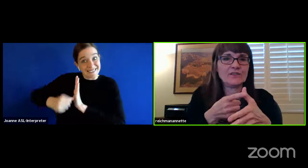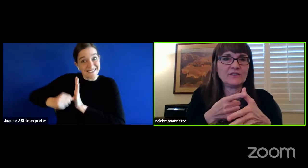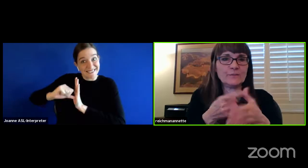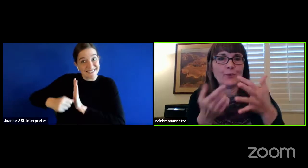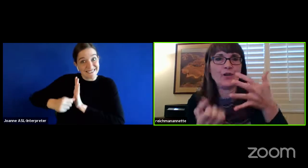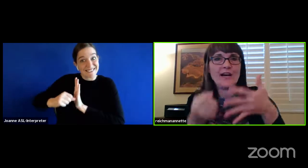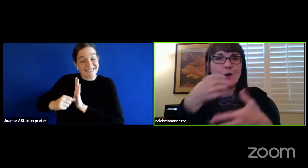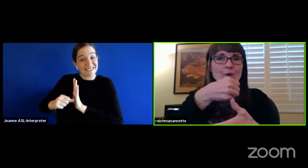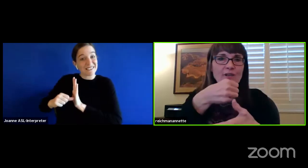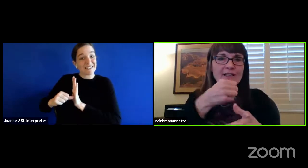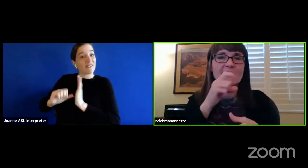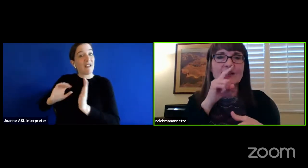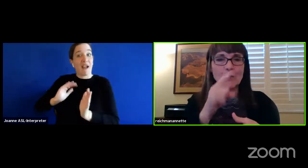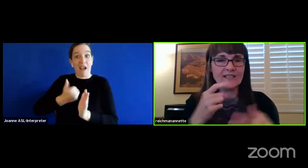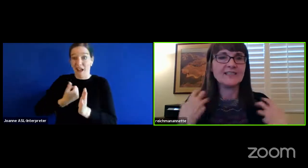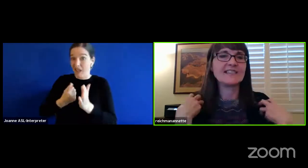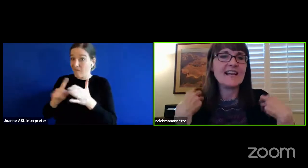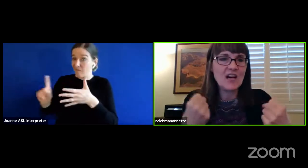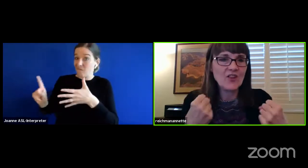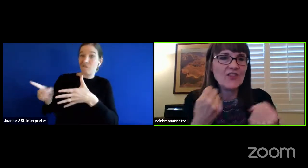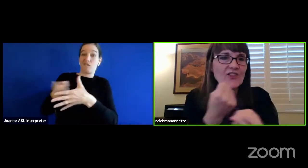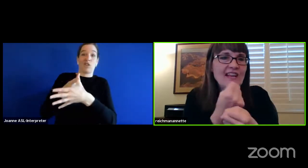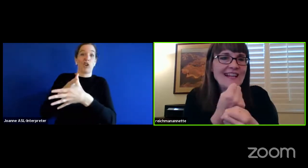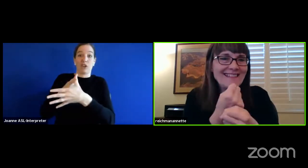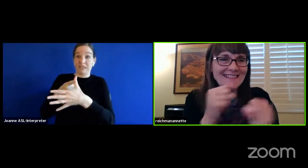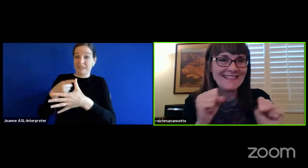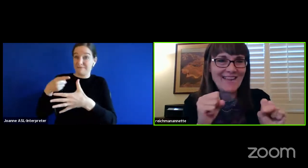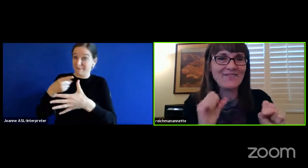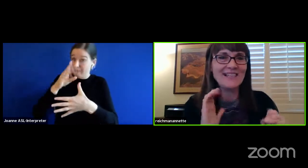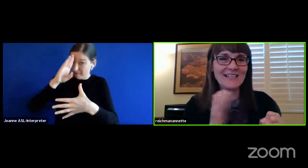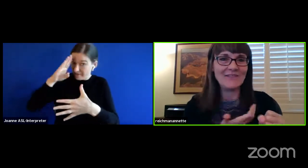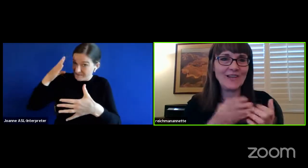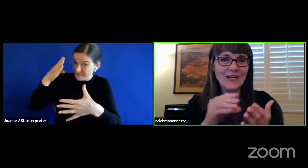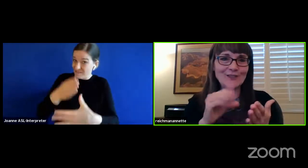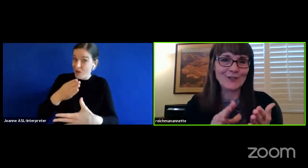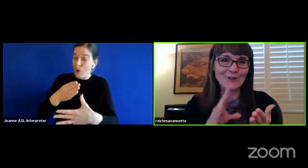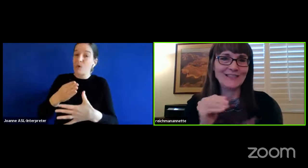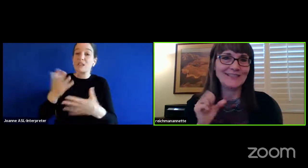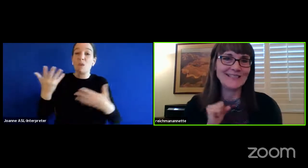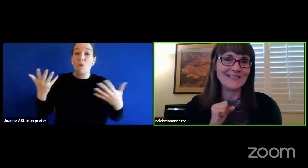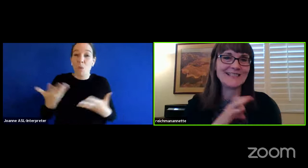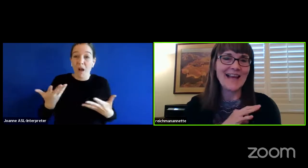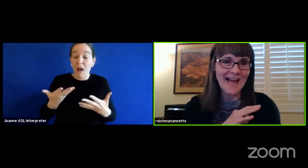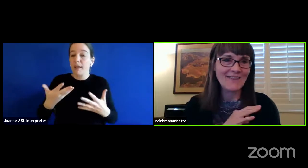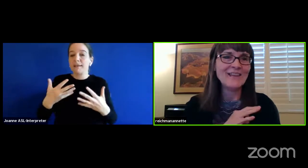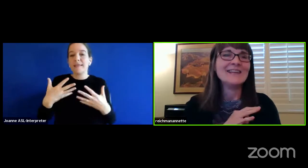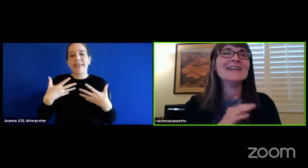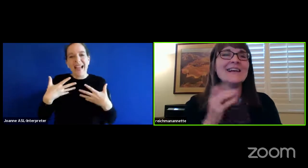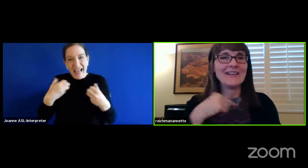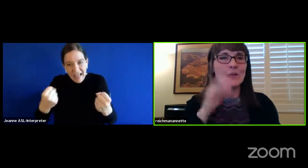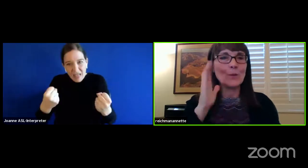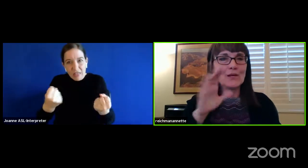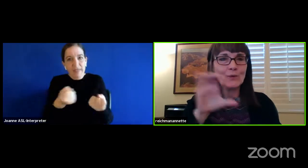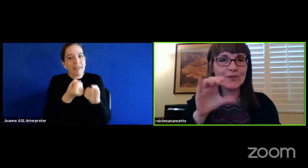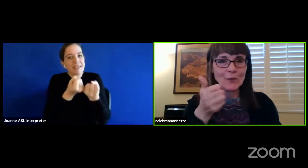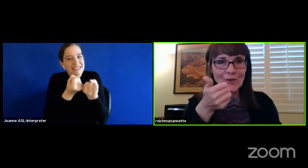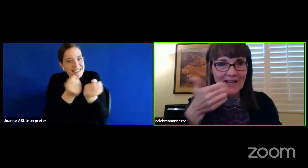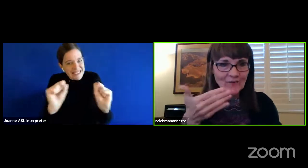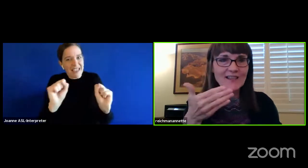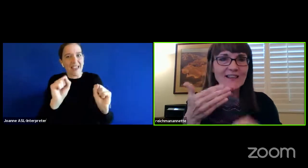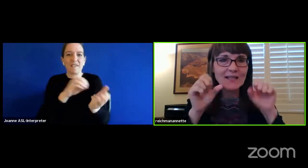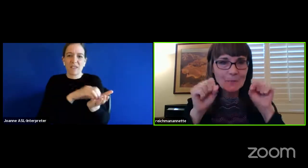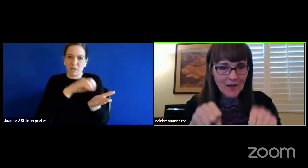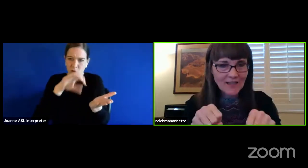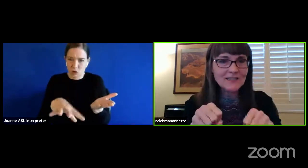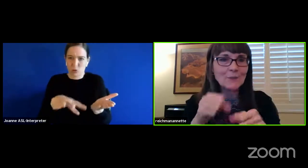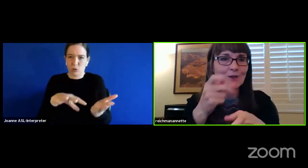first priority was the health and the safety of our students and staff. And that we would do